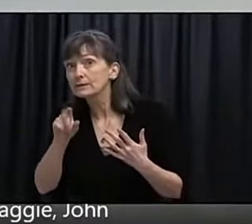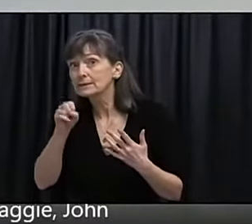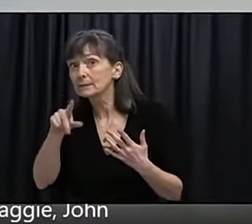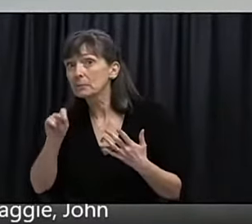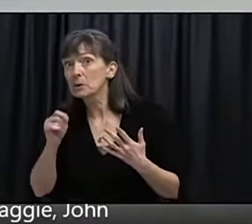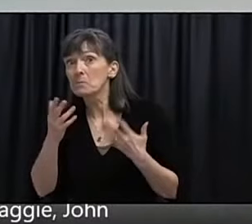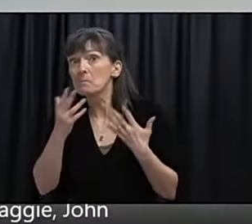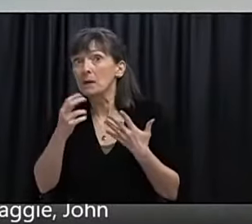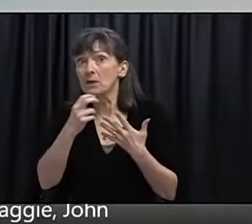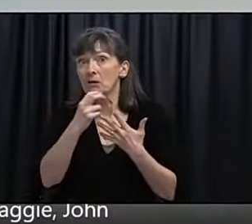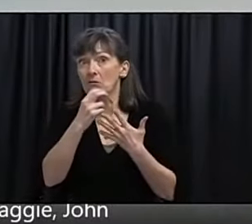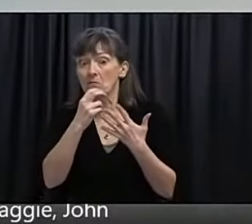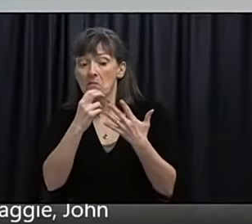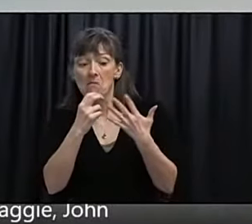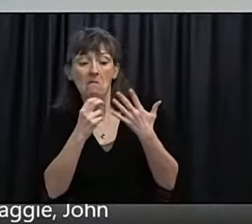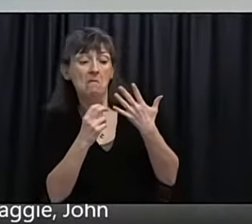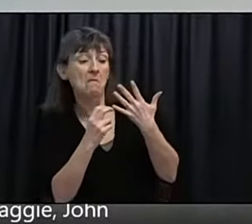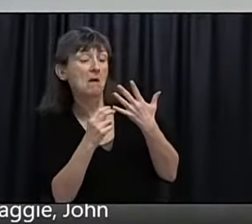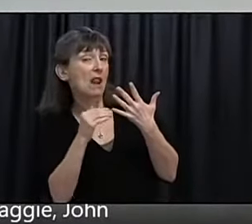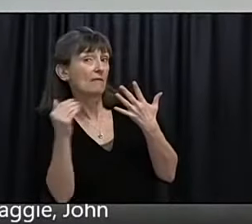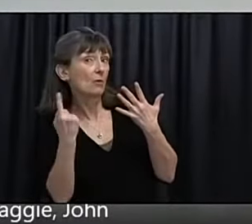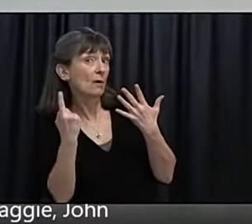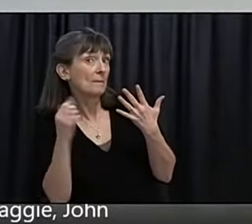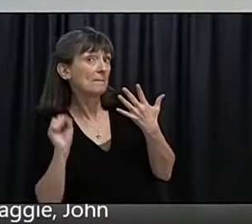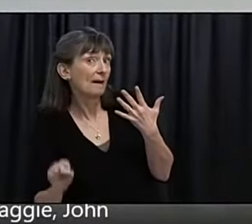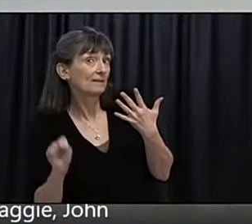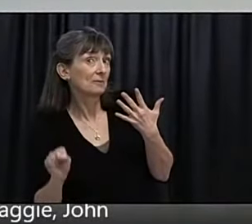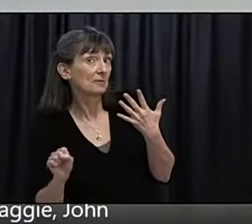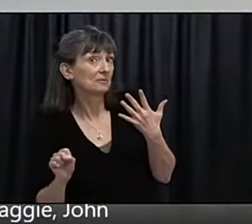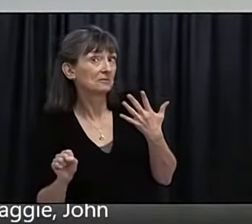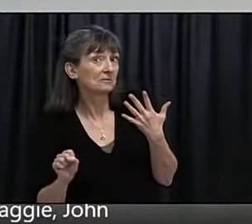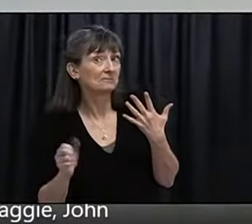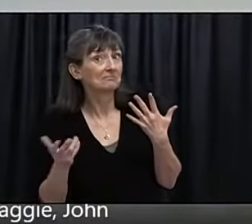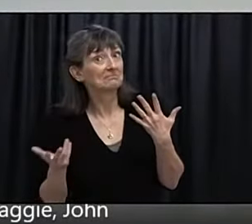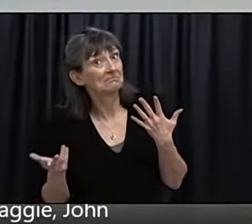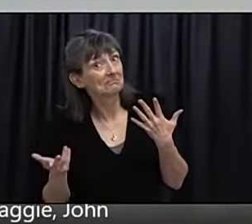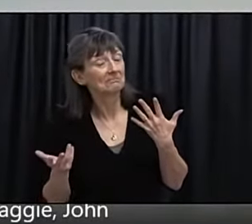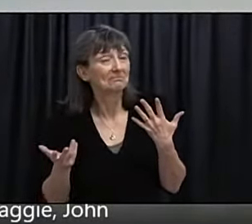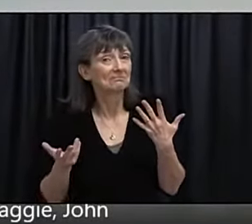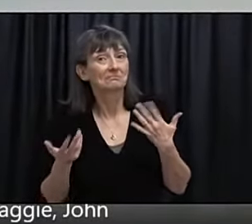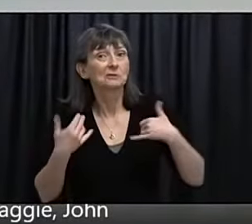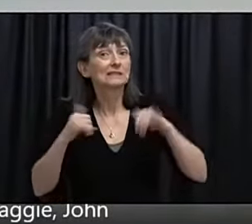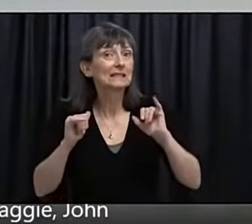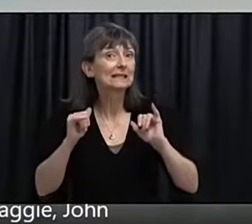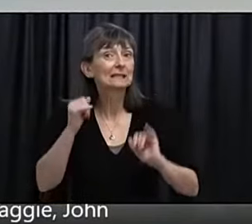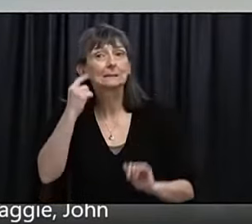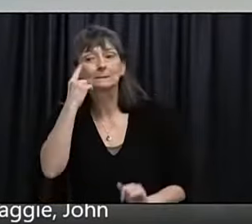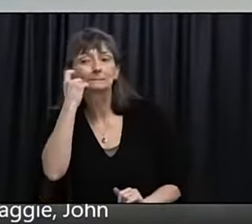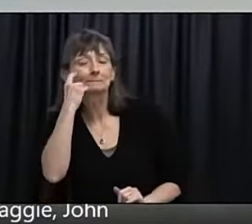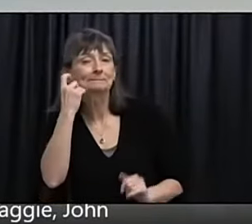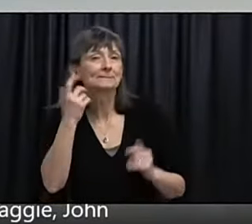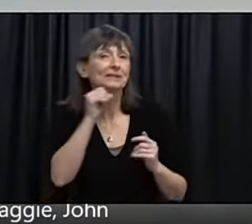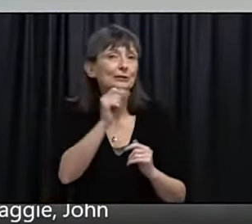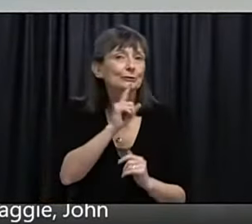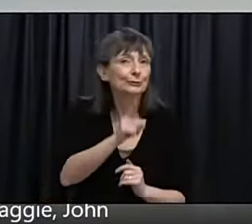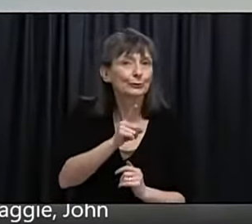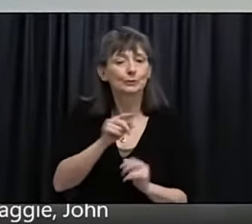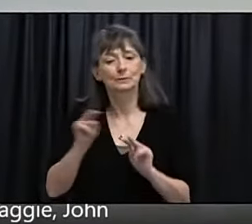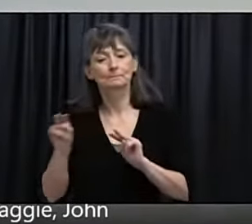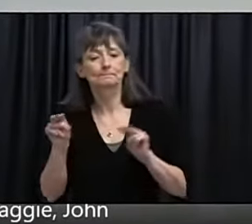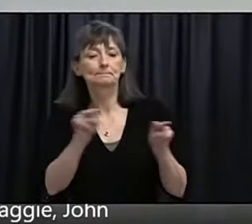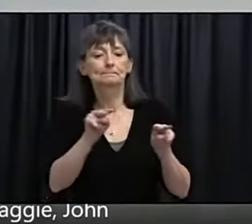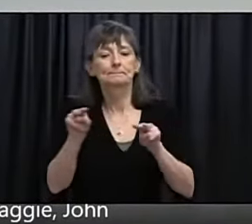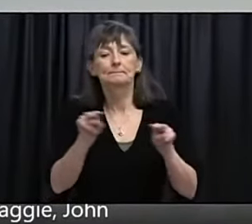level one which we've never been to yet. But again, this is all speculative. We need to check on our surveillance